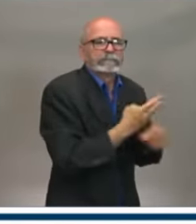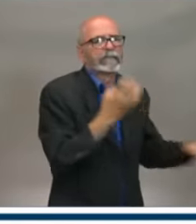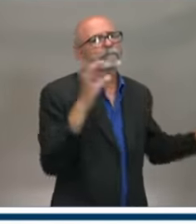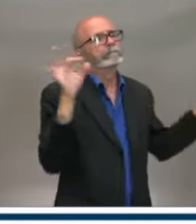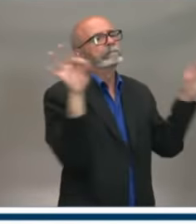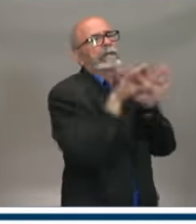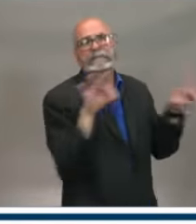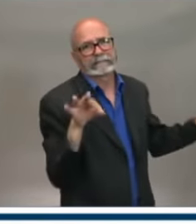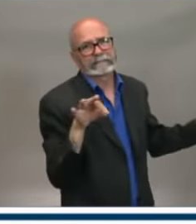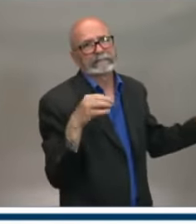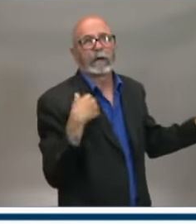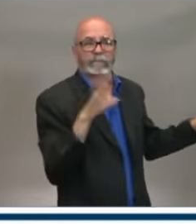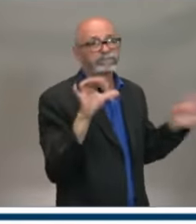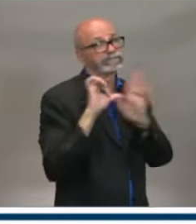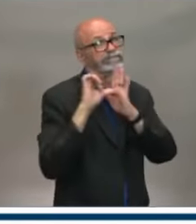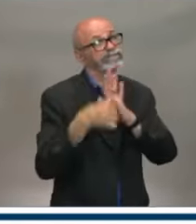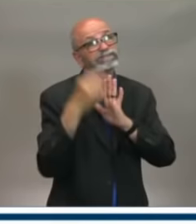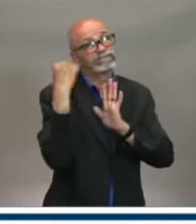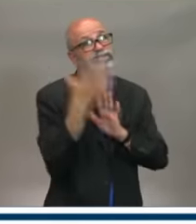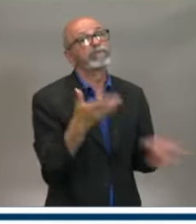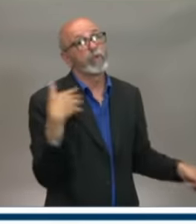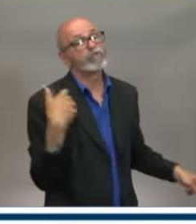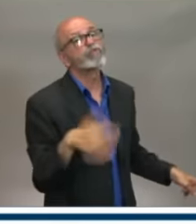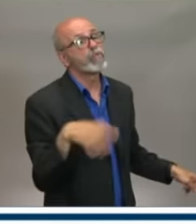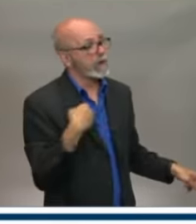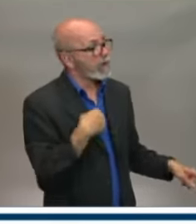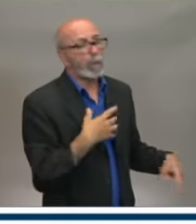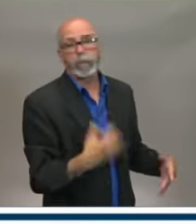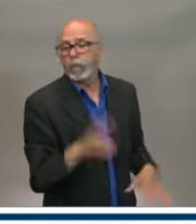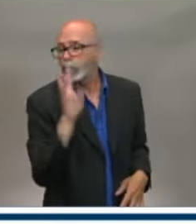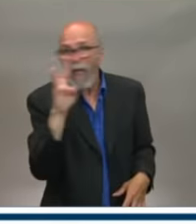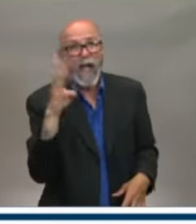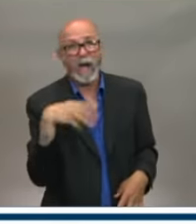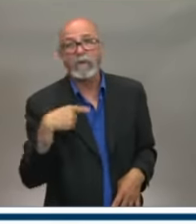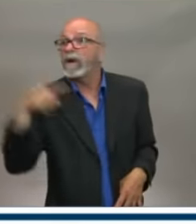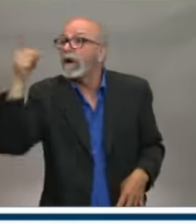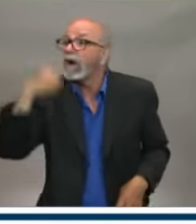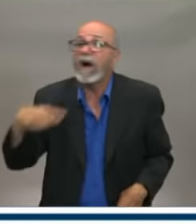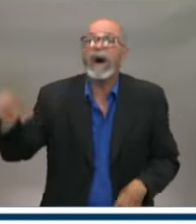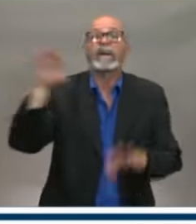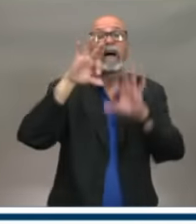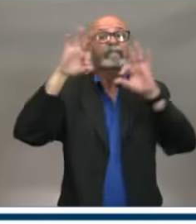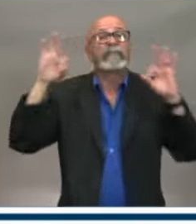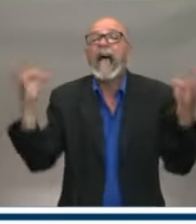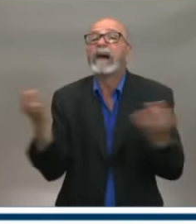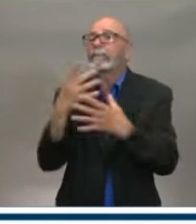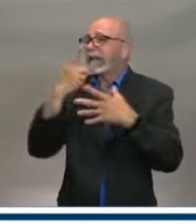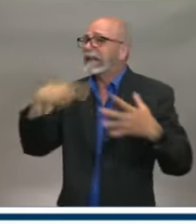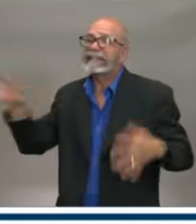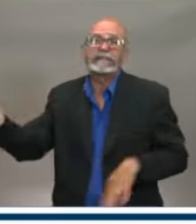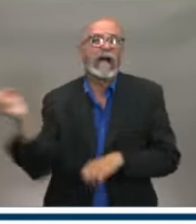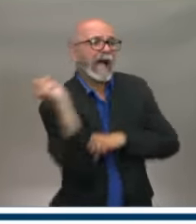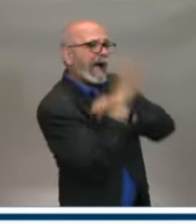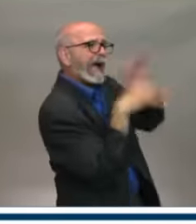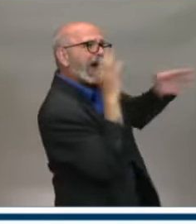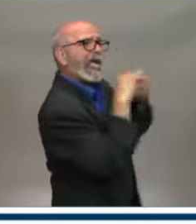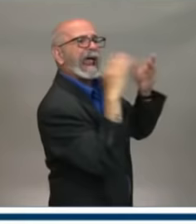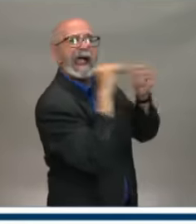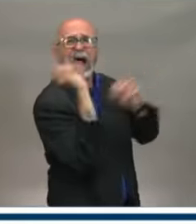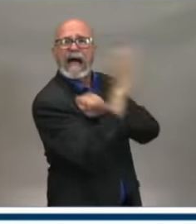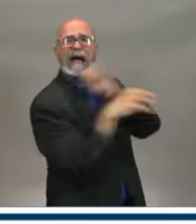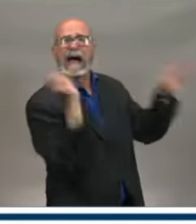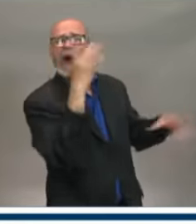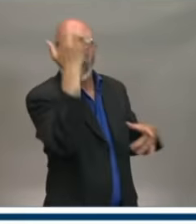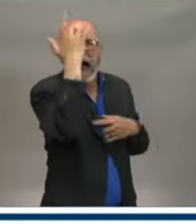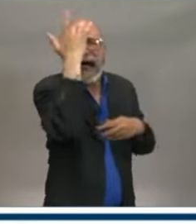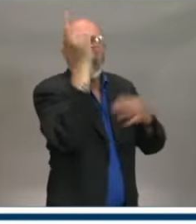impressed, quite frankly, by the family members who have had people there who actually succumbed to this virus, the words